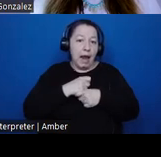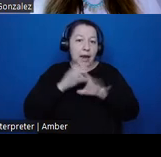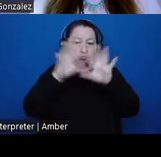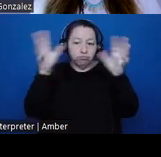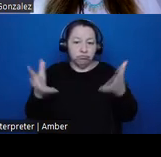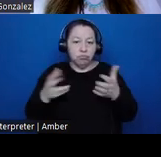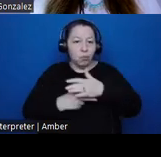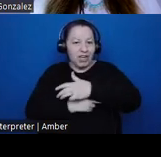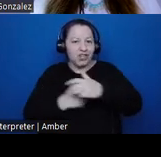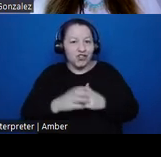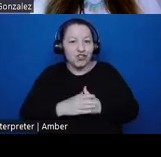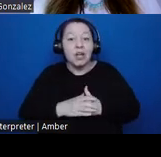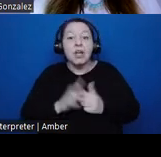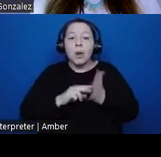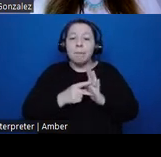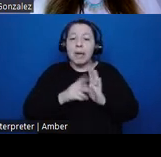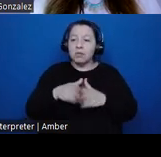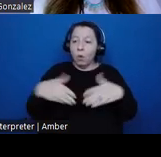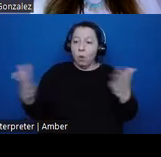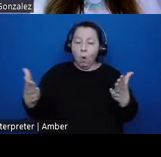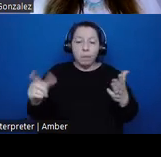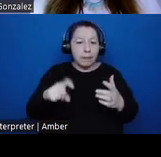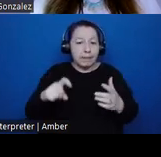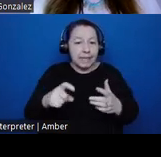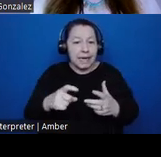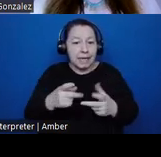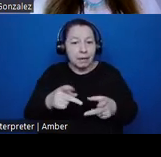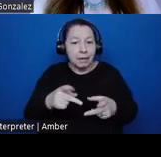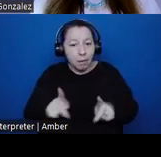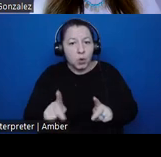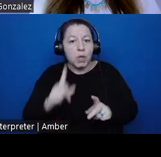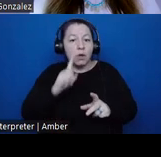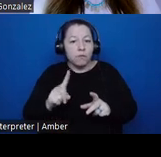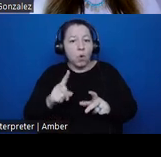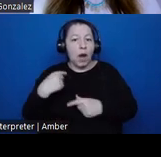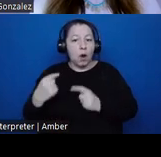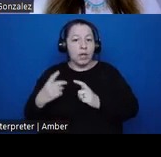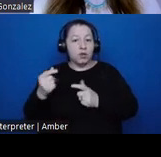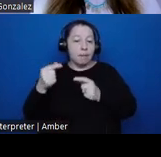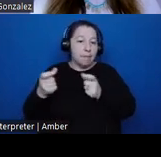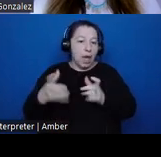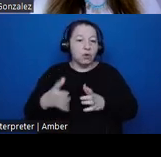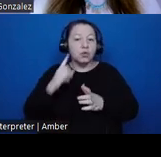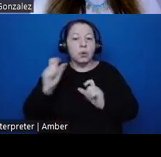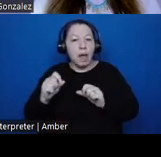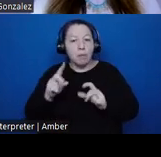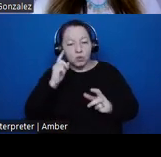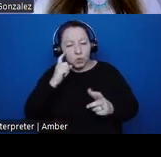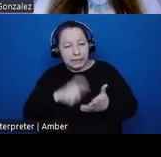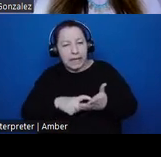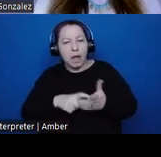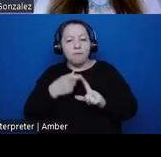open up the necessary space for heritage managers to come to see and evaluate tribal heritage from a uniquely grand run